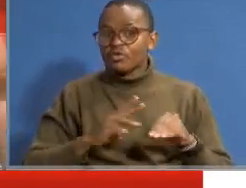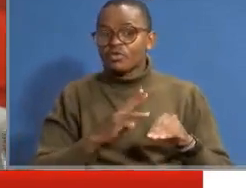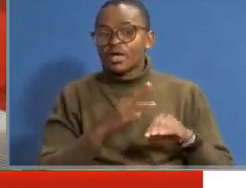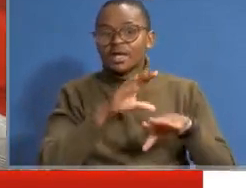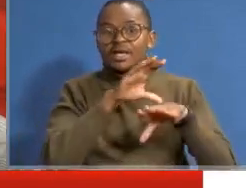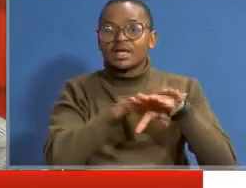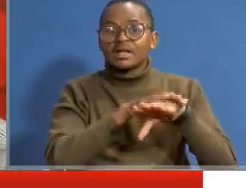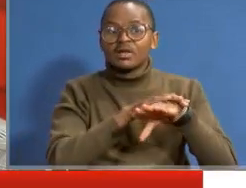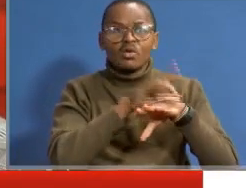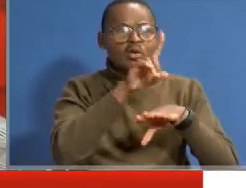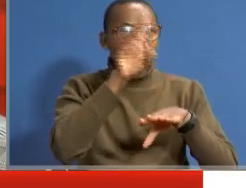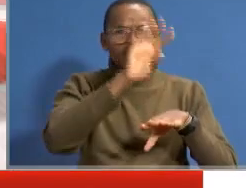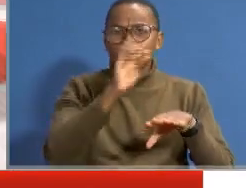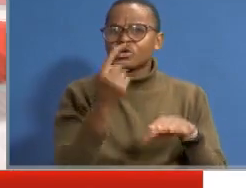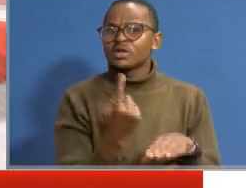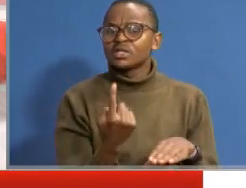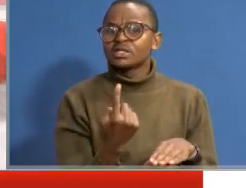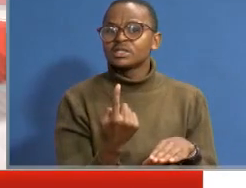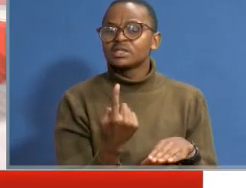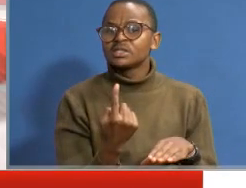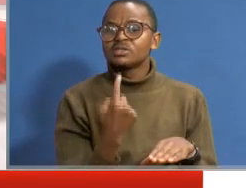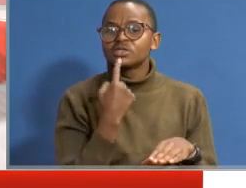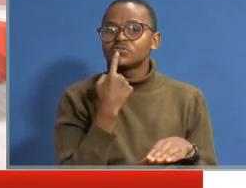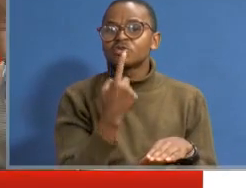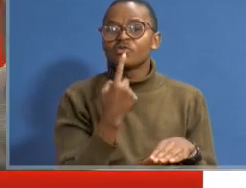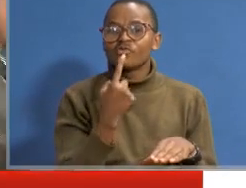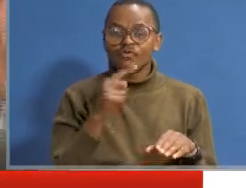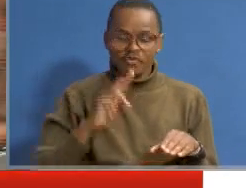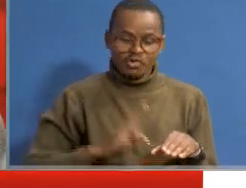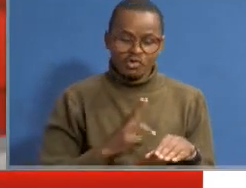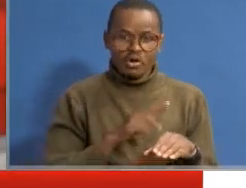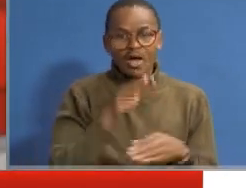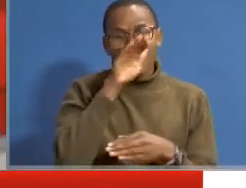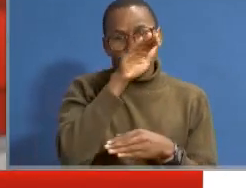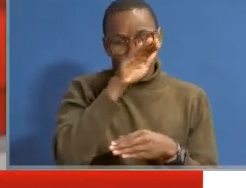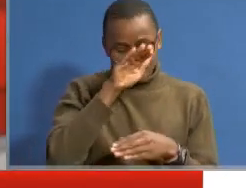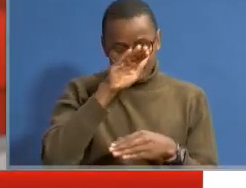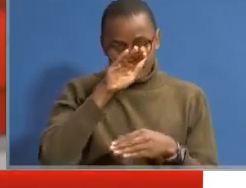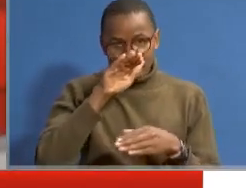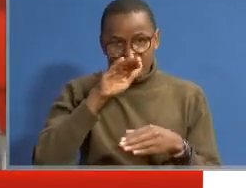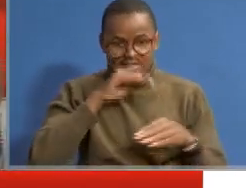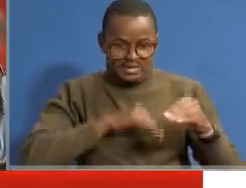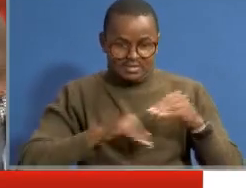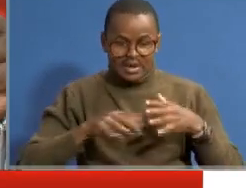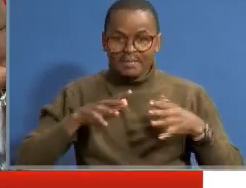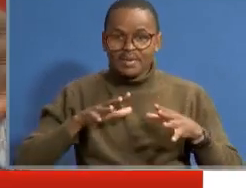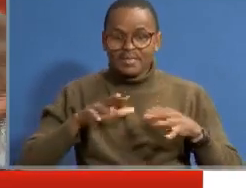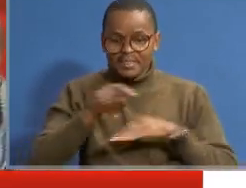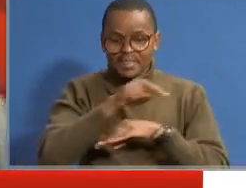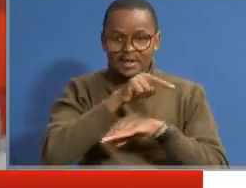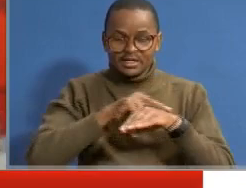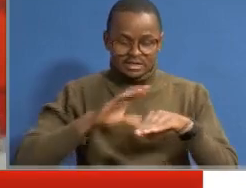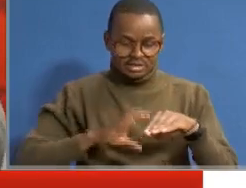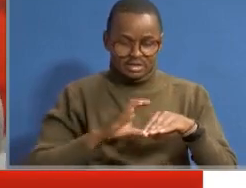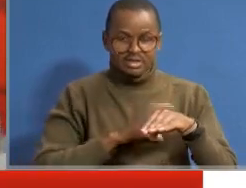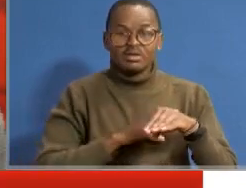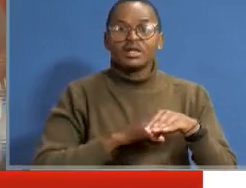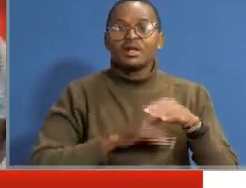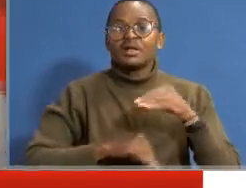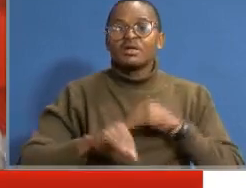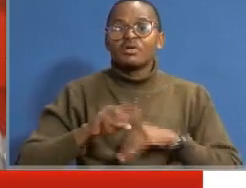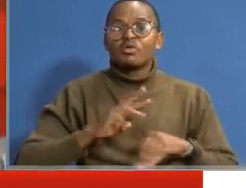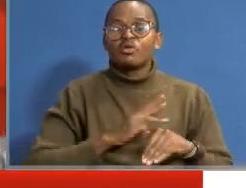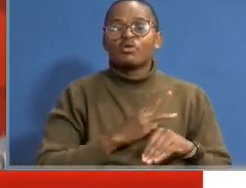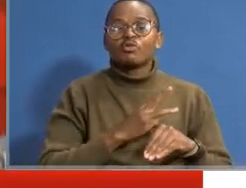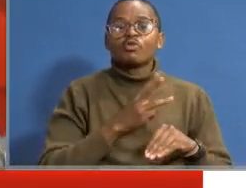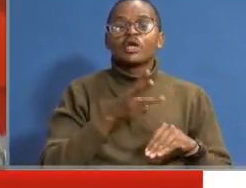are just getting around 1%. So for us, we are urging our people, the National Council for Persons with Disability